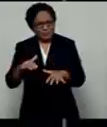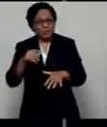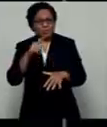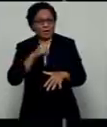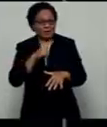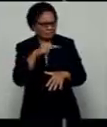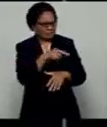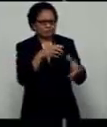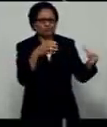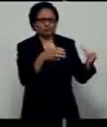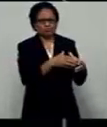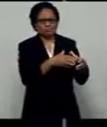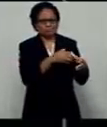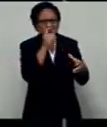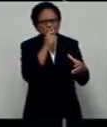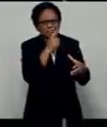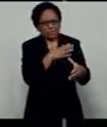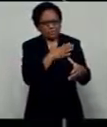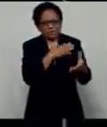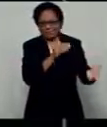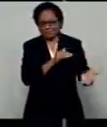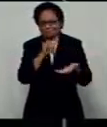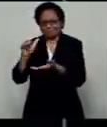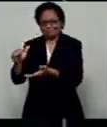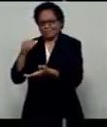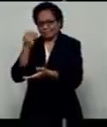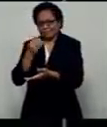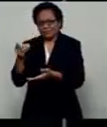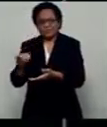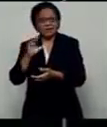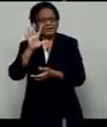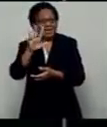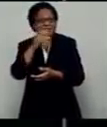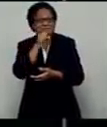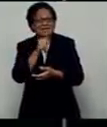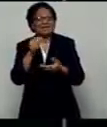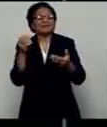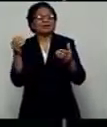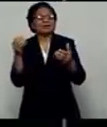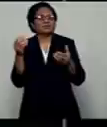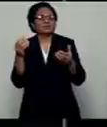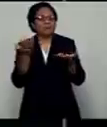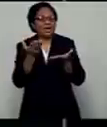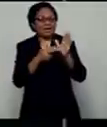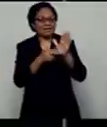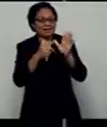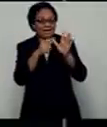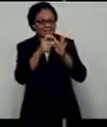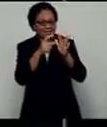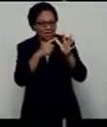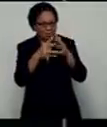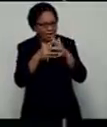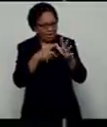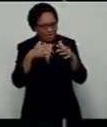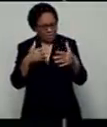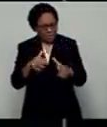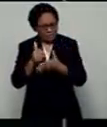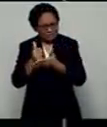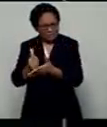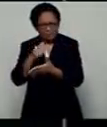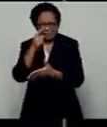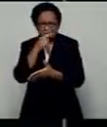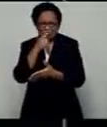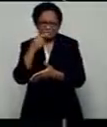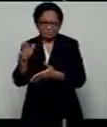of Good Samaritans. Five men from Nandawa have been delivering food rations to vulnerable communities for over a month. Christiane